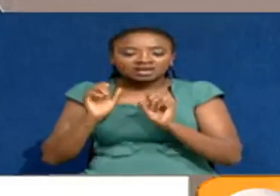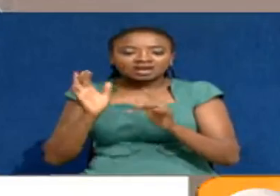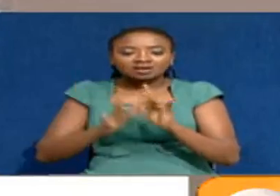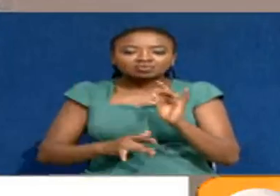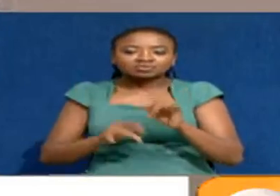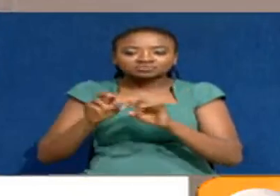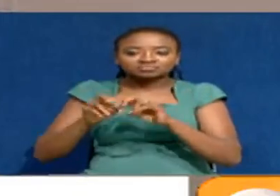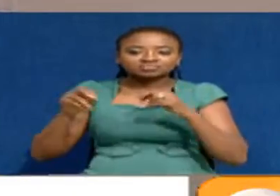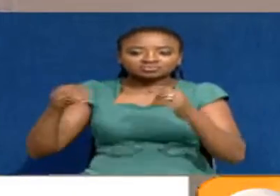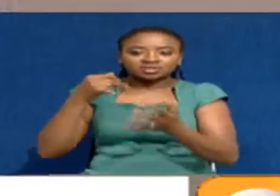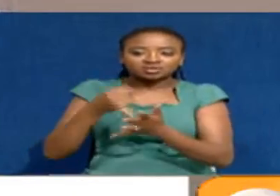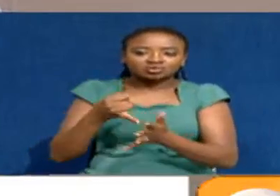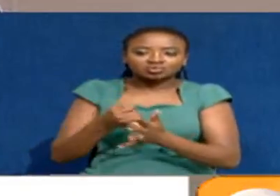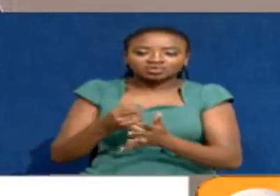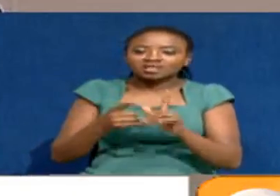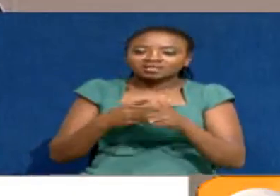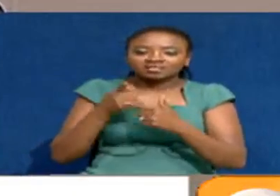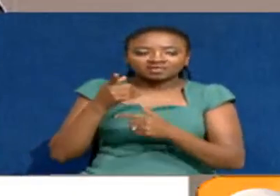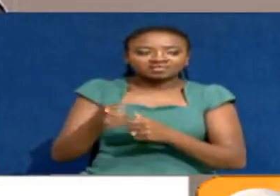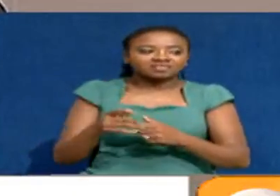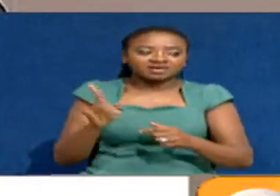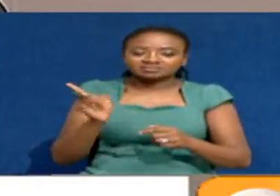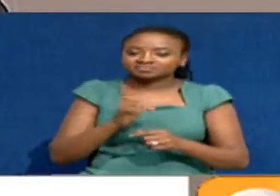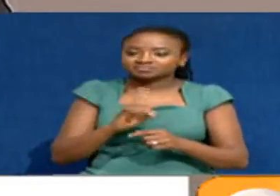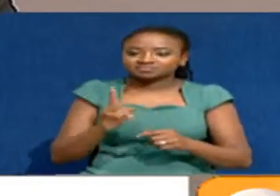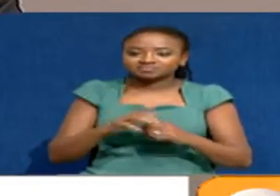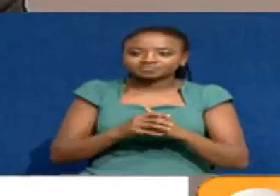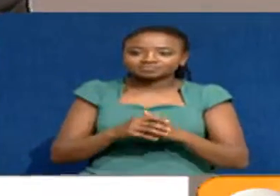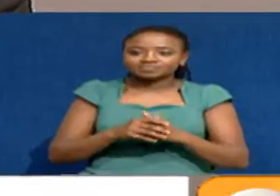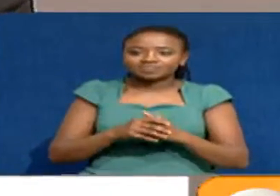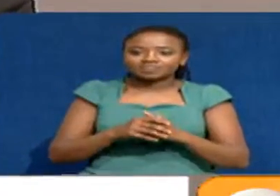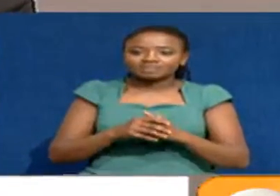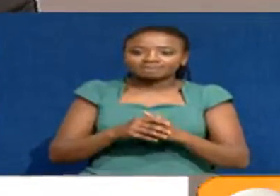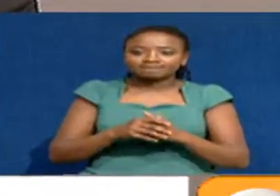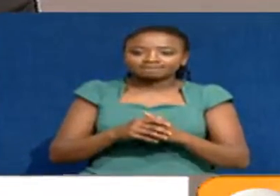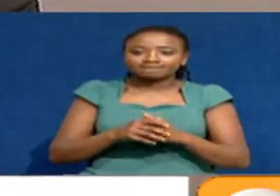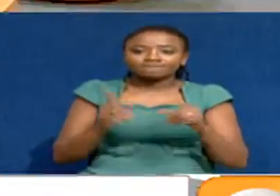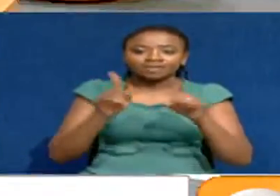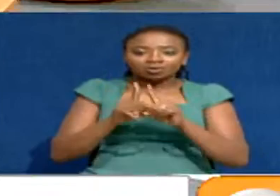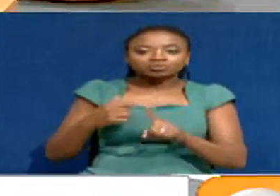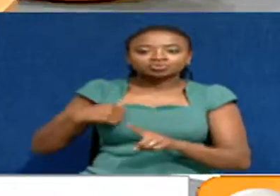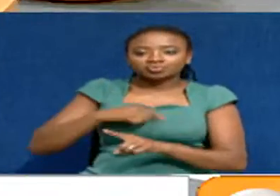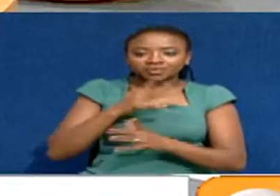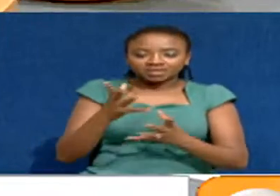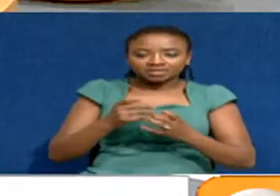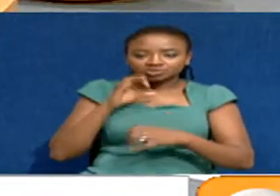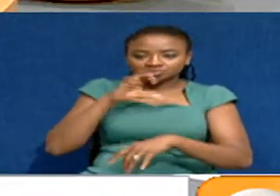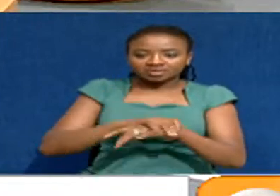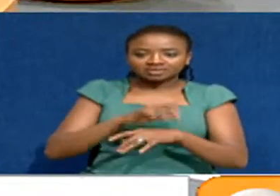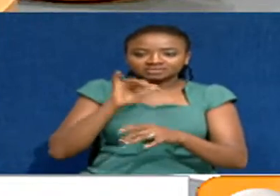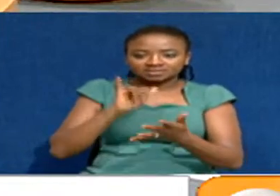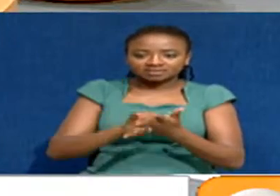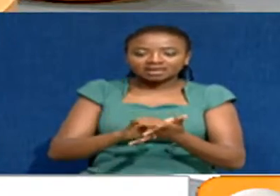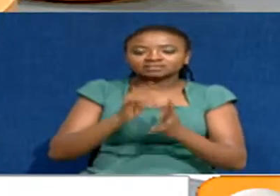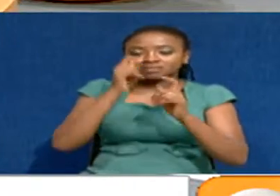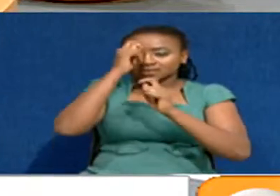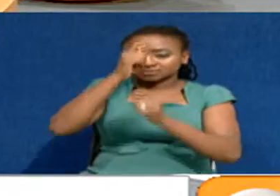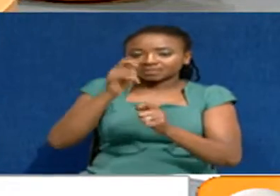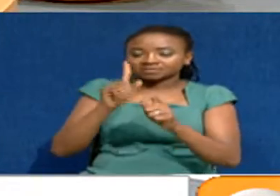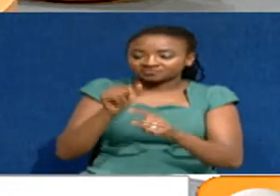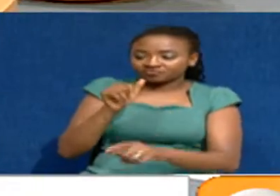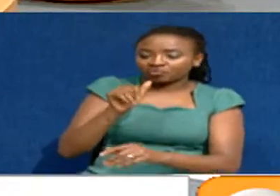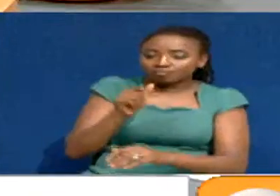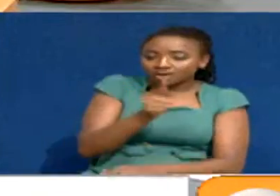and cheer resources. Okay. That is why leaders are elected. Lastly, and we must get that respect from my colleagues.